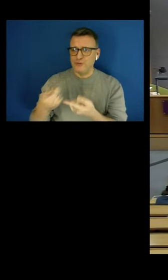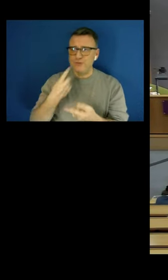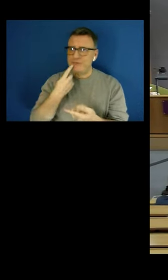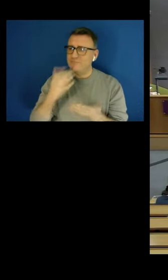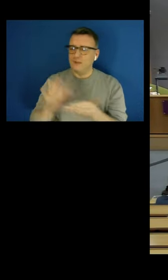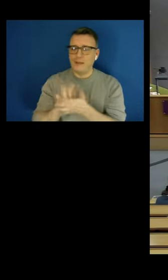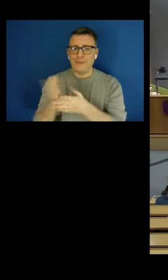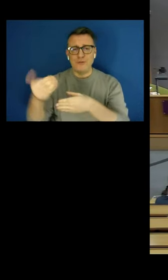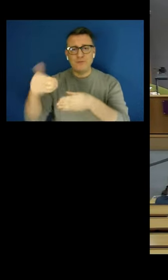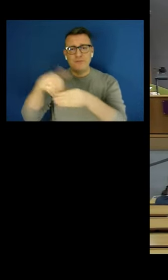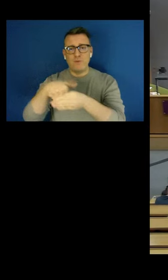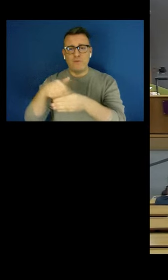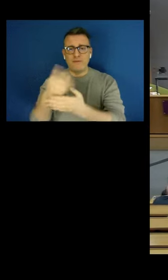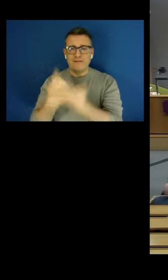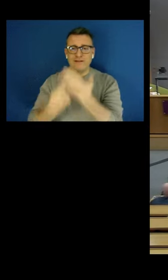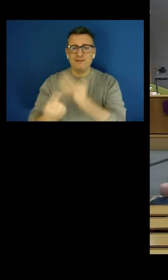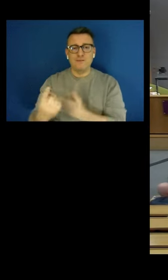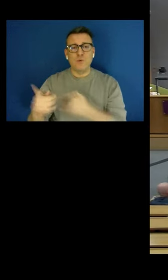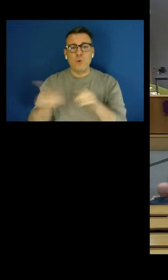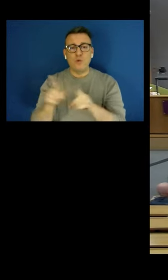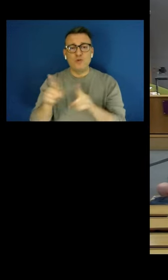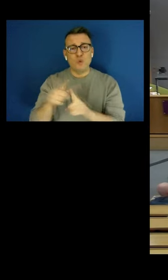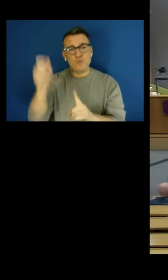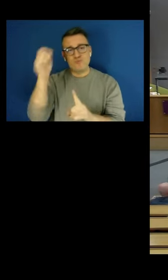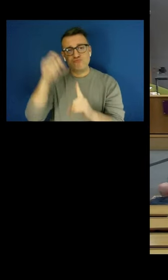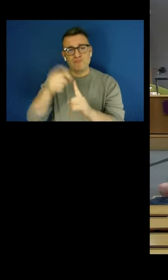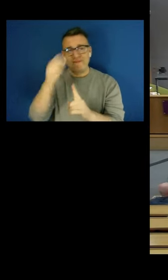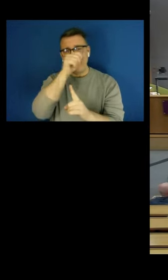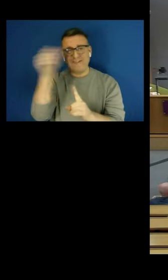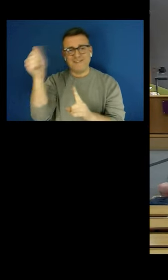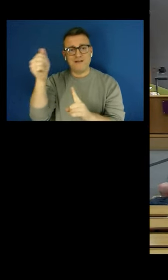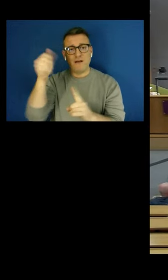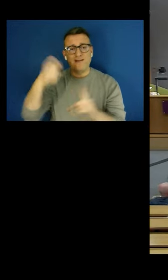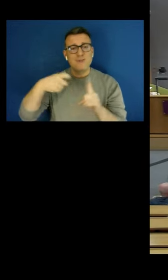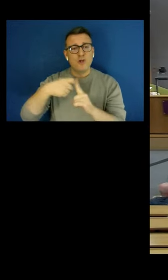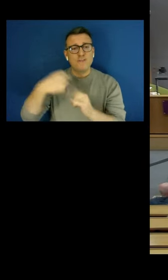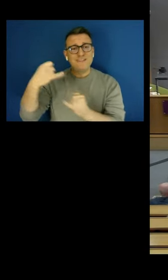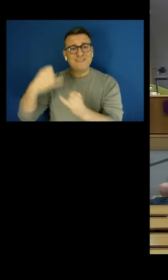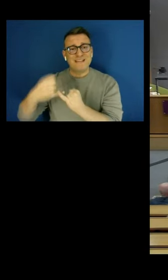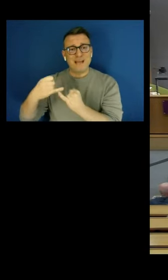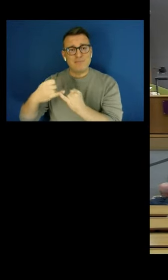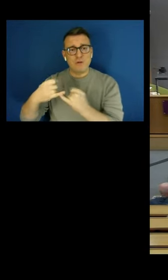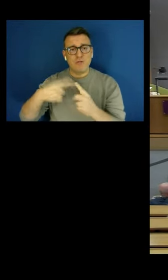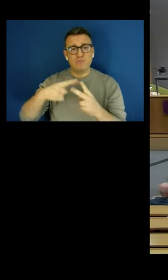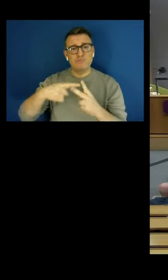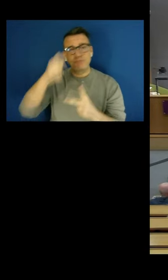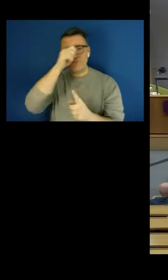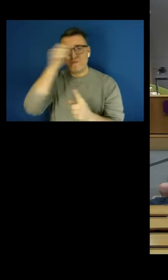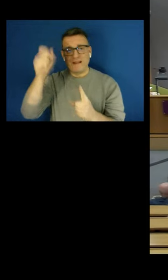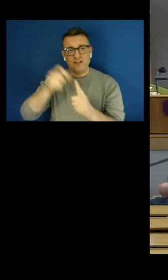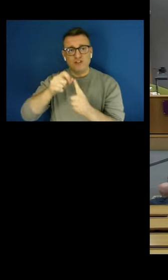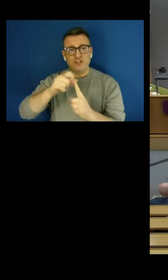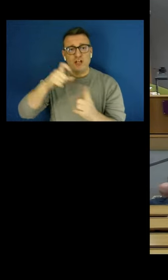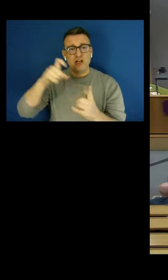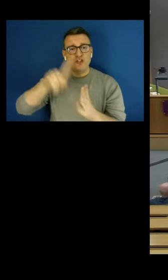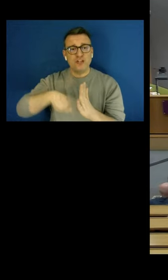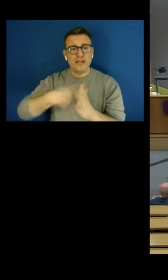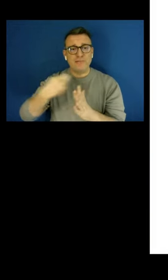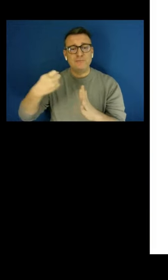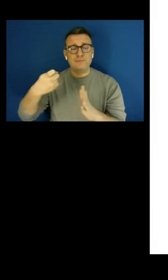course to be joined by Professor Kirsten Seinbruch, Professor James Foster and Sir Stephen Timms.